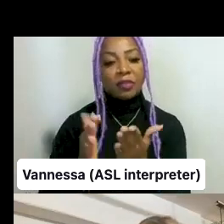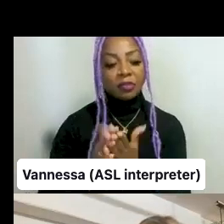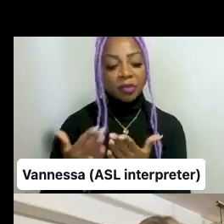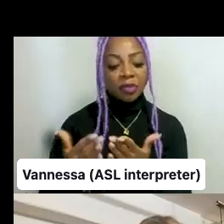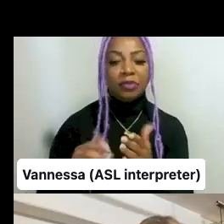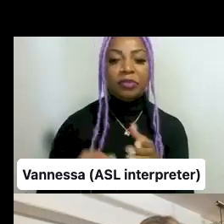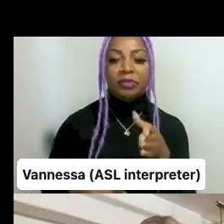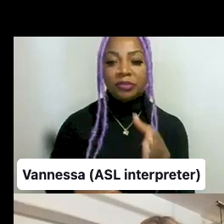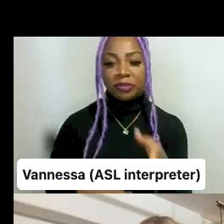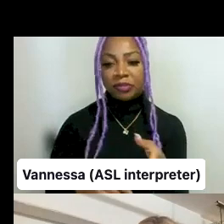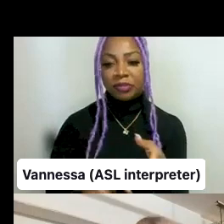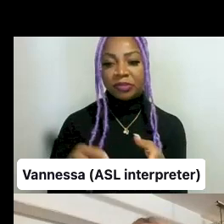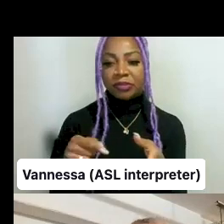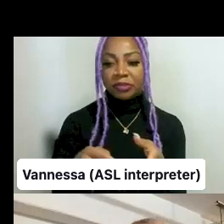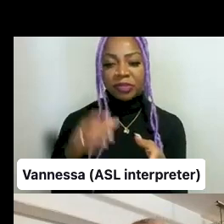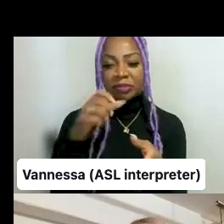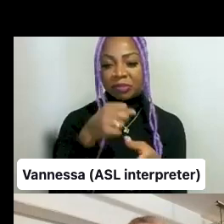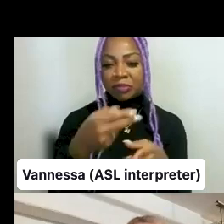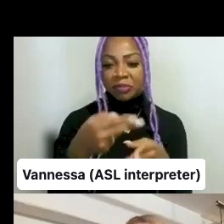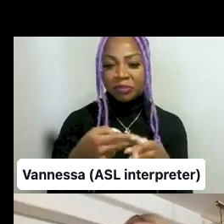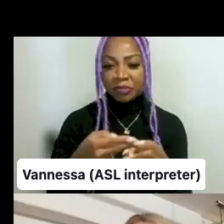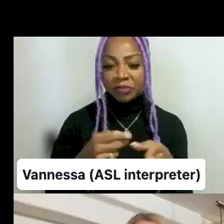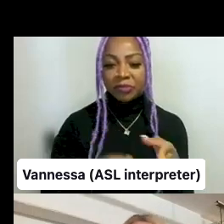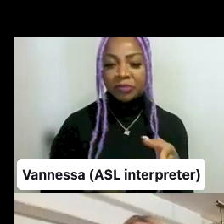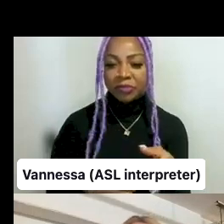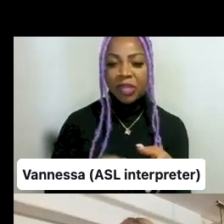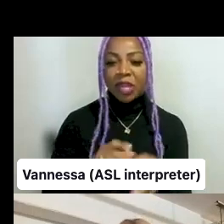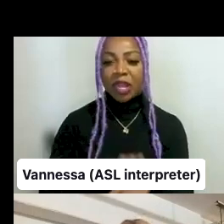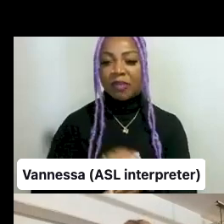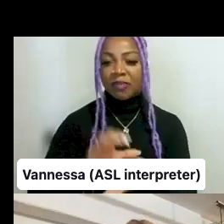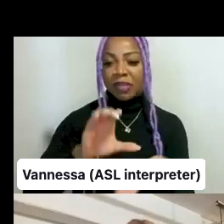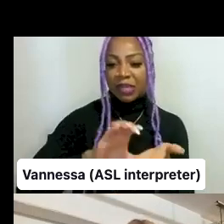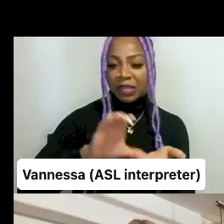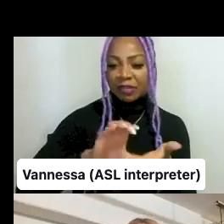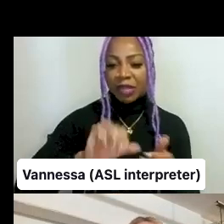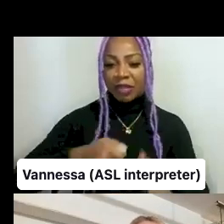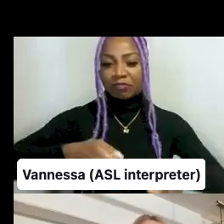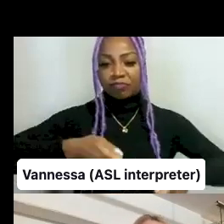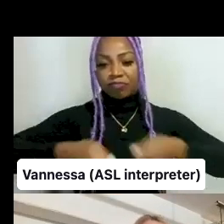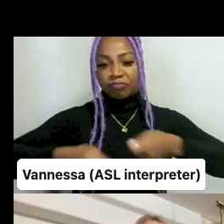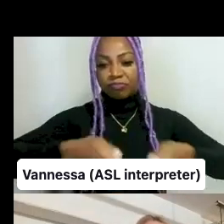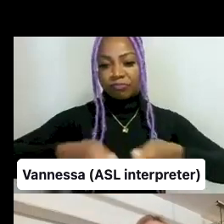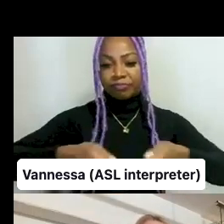about the whole that capitalism has on design.